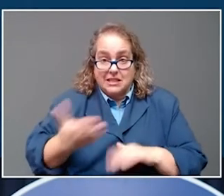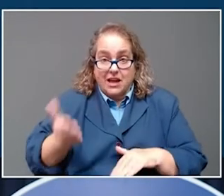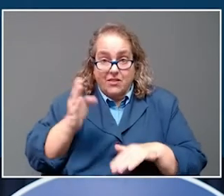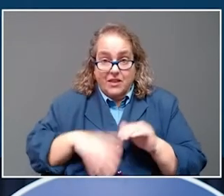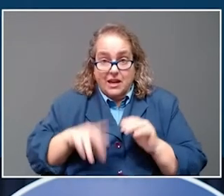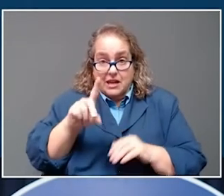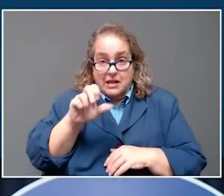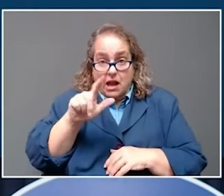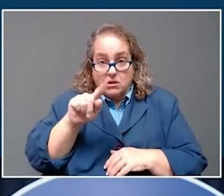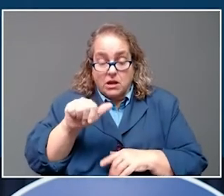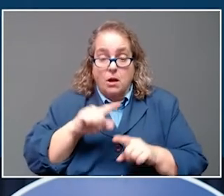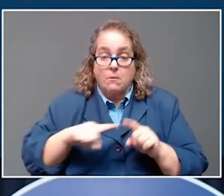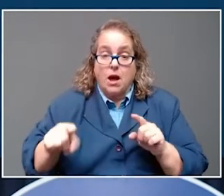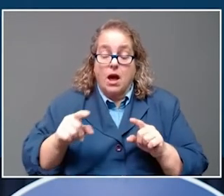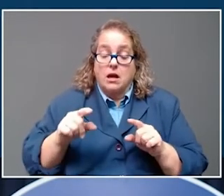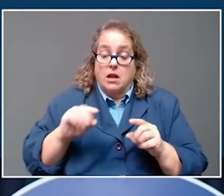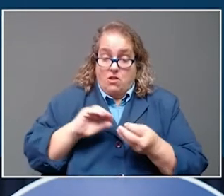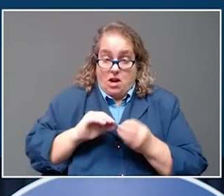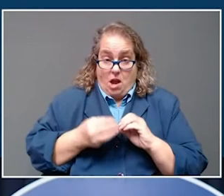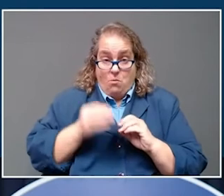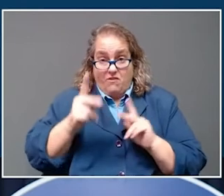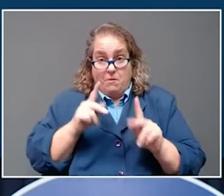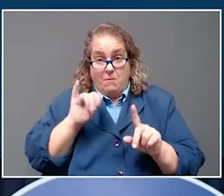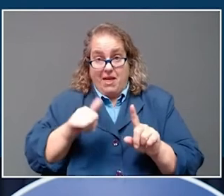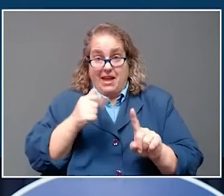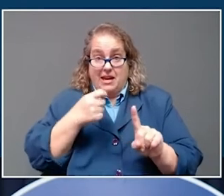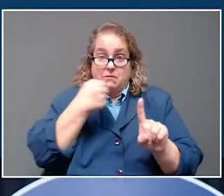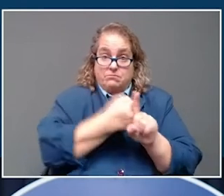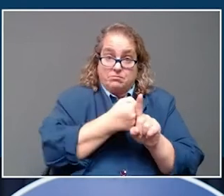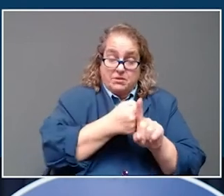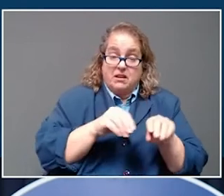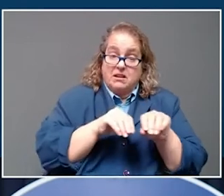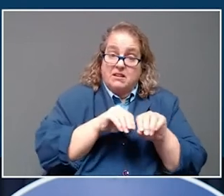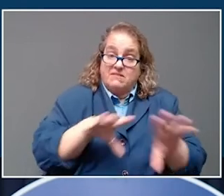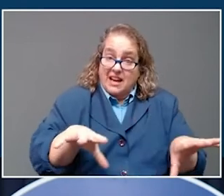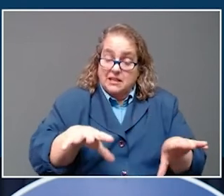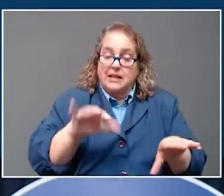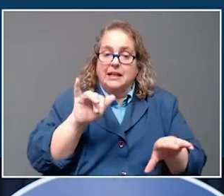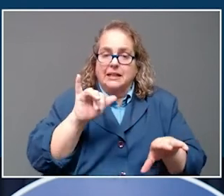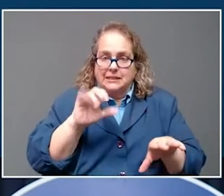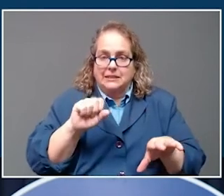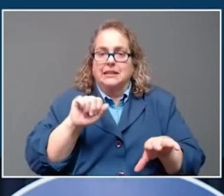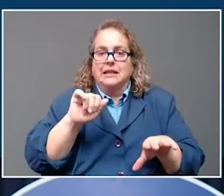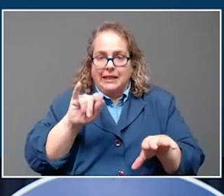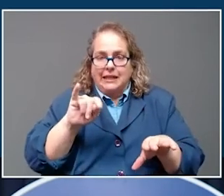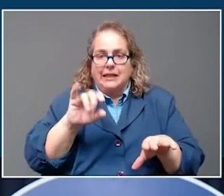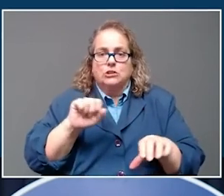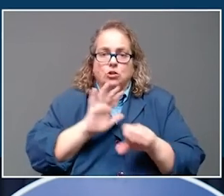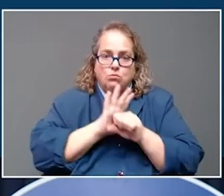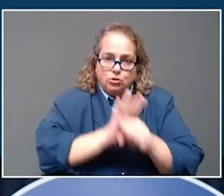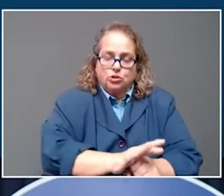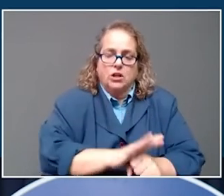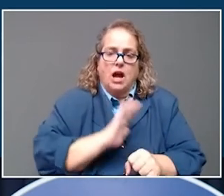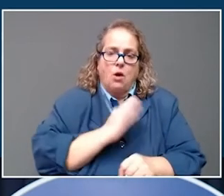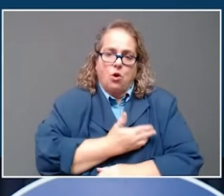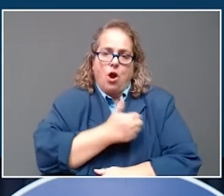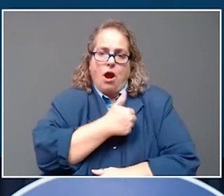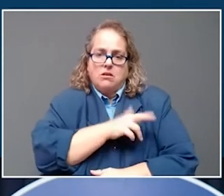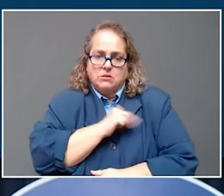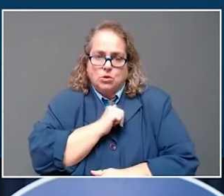Kentucky's positivity rate has now set a new record at more than 30%. The state's death toll now stands at 12